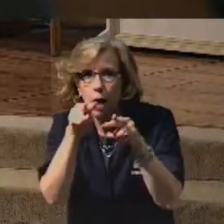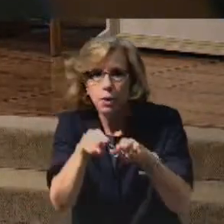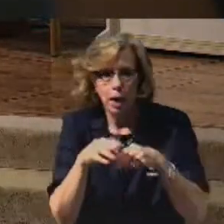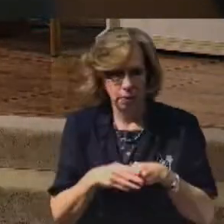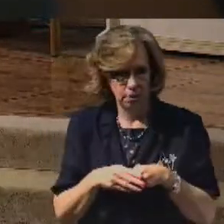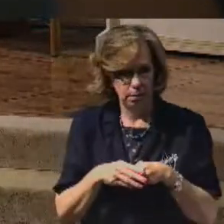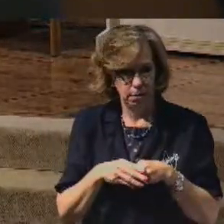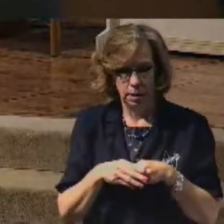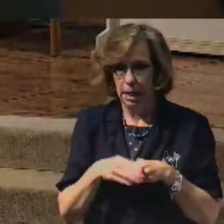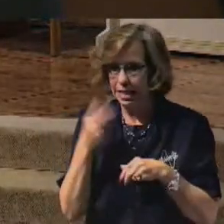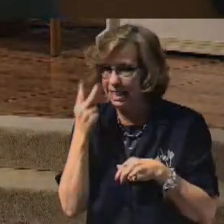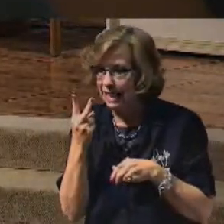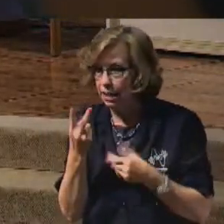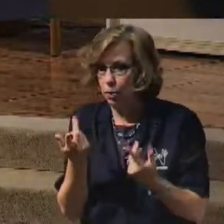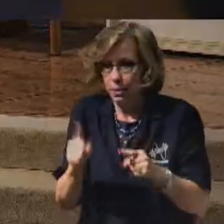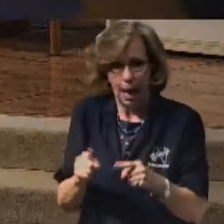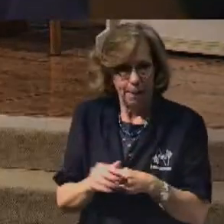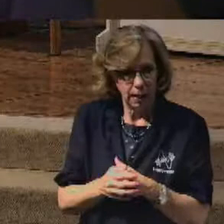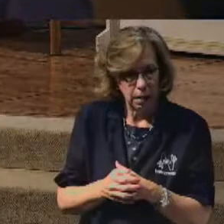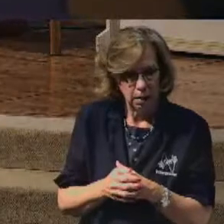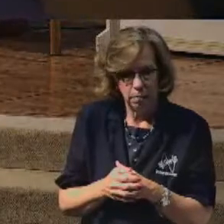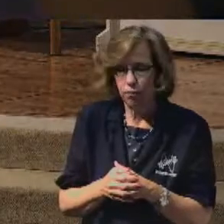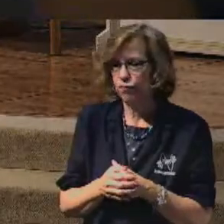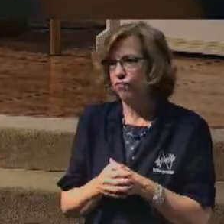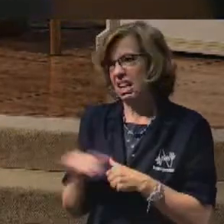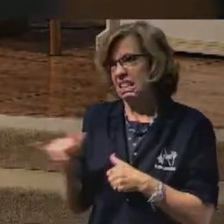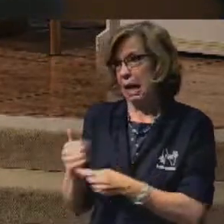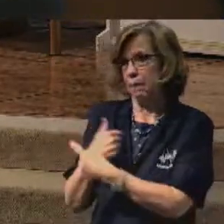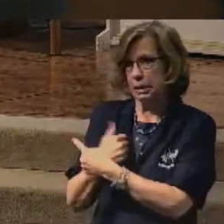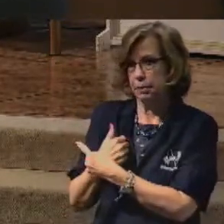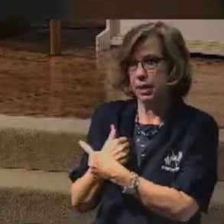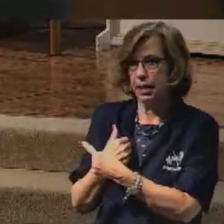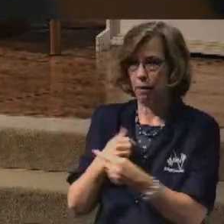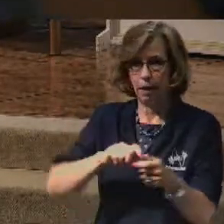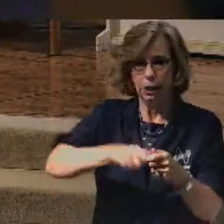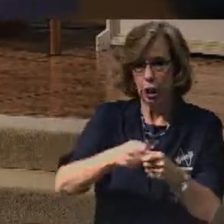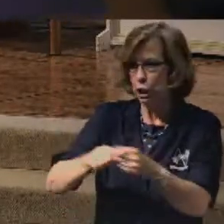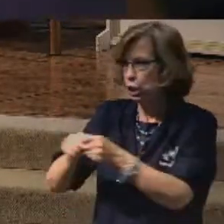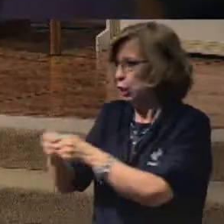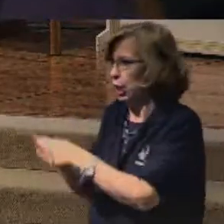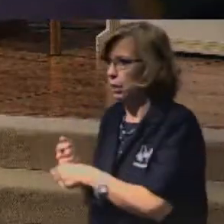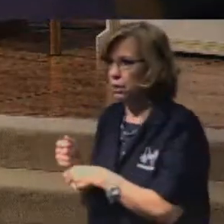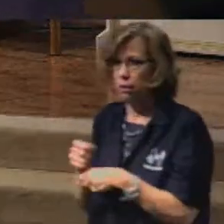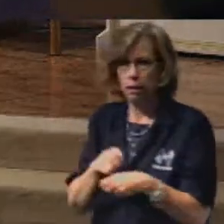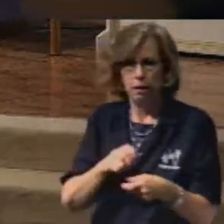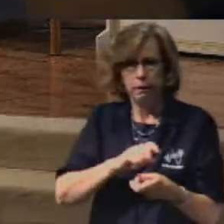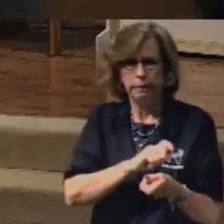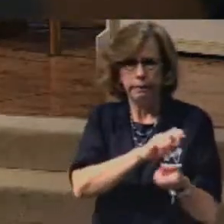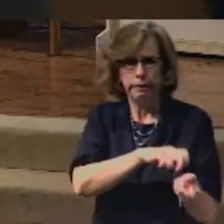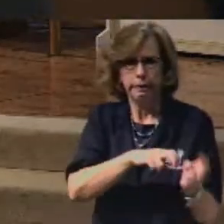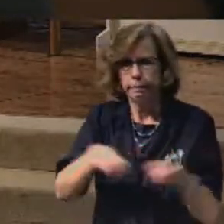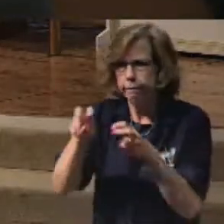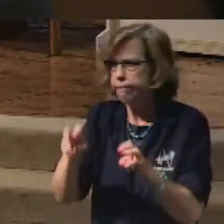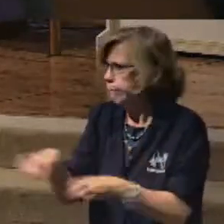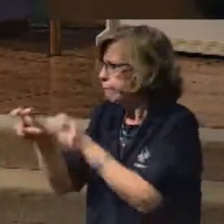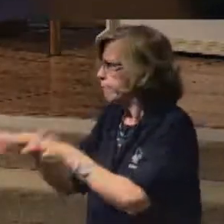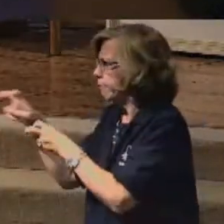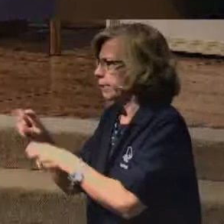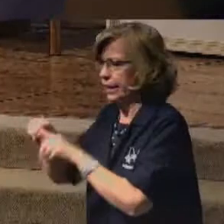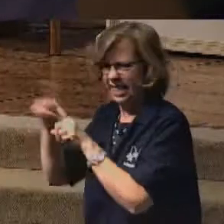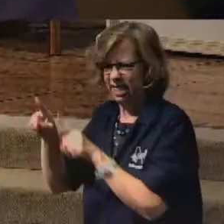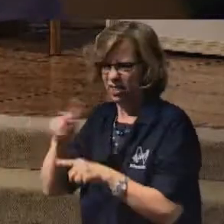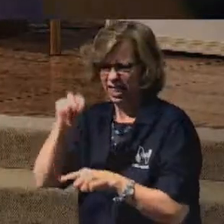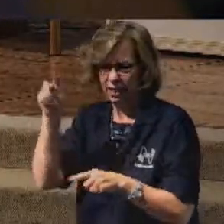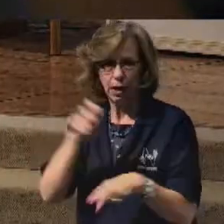And seeing what was going on. If you're like me, flipping from channel to channel, you know, and trying to, because sometimes it'd get kind of